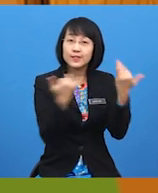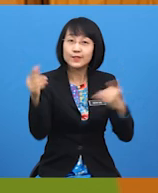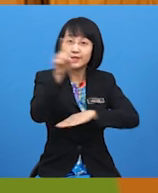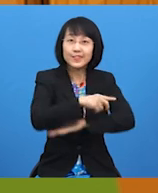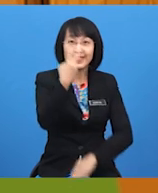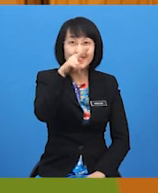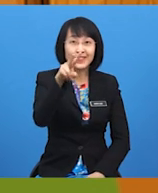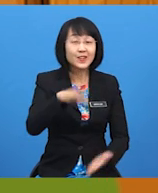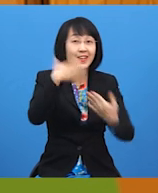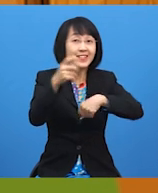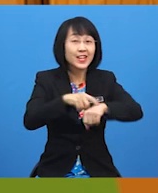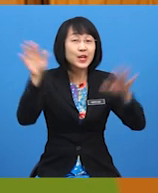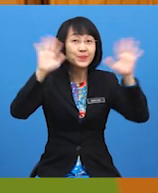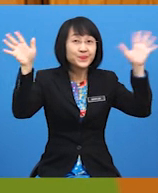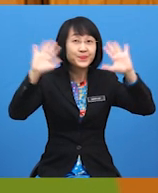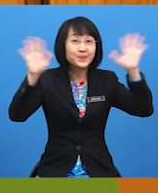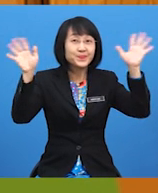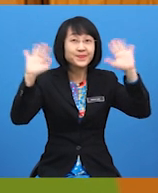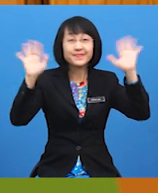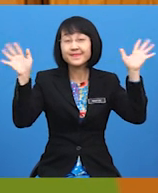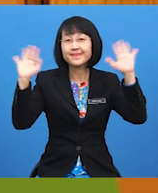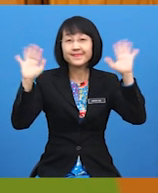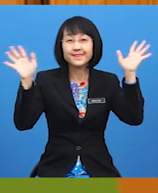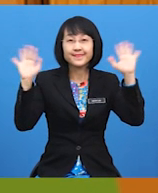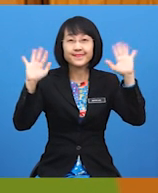See you next time. Bye! Bye!